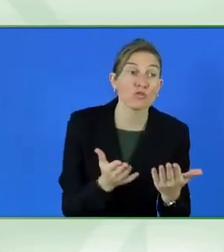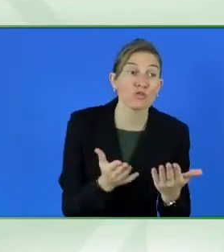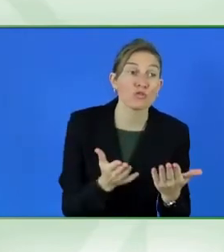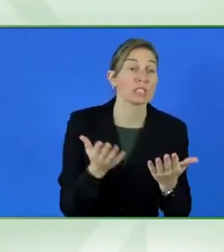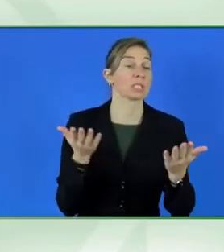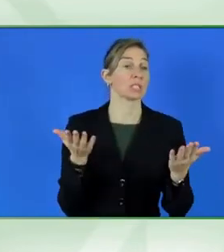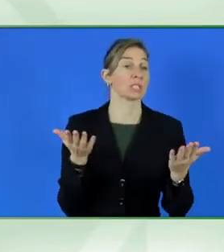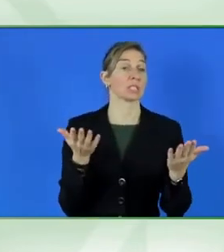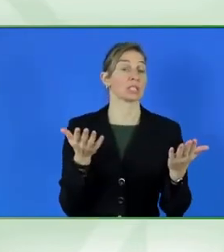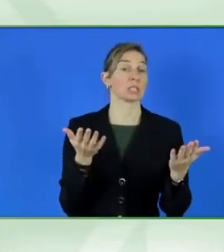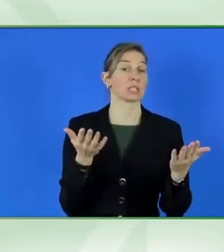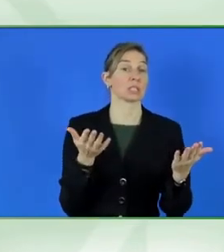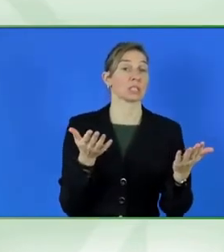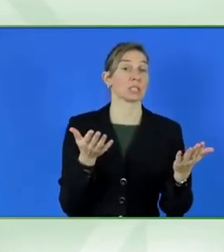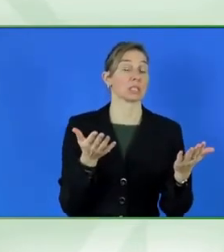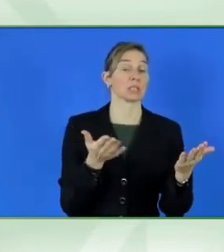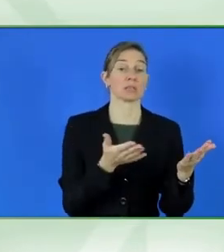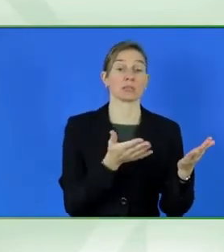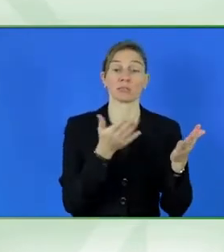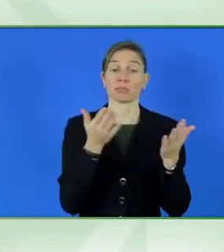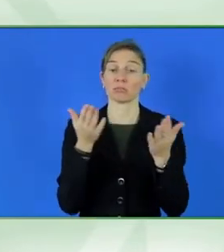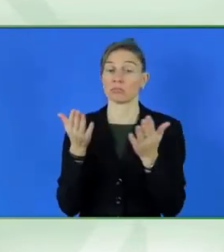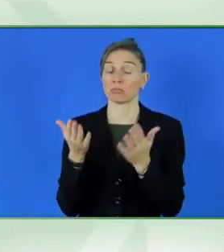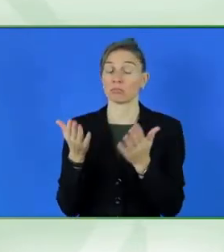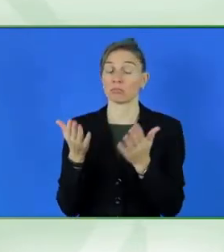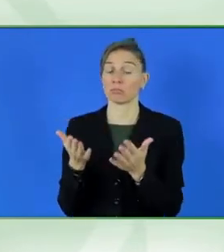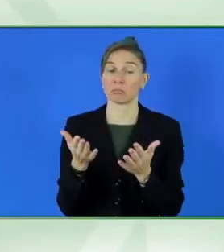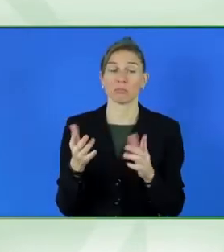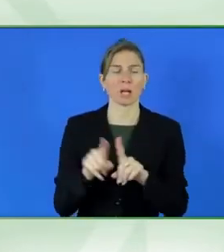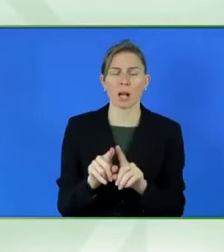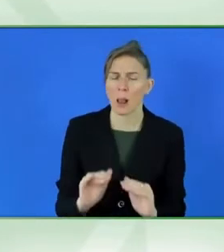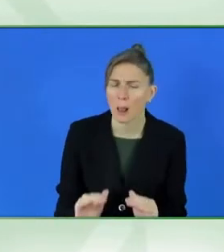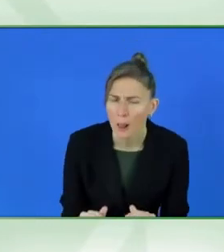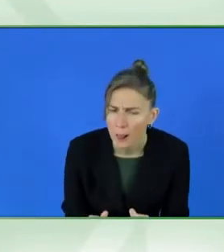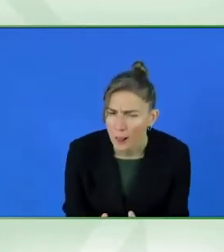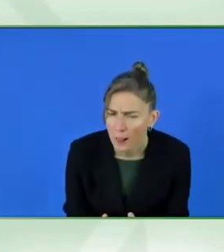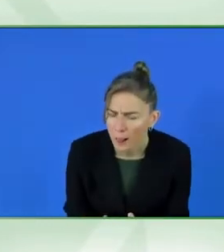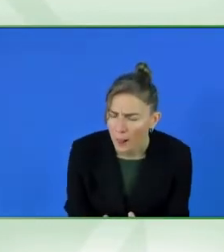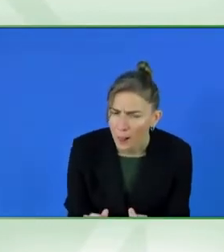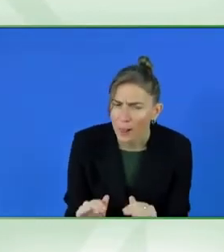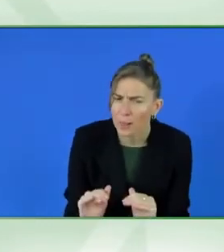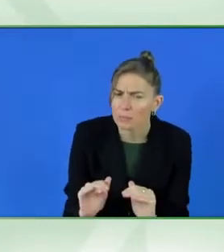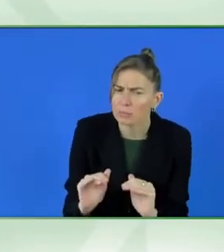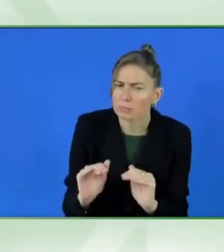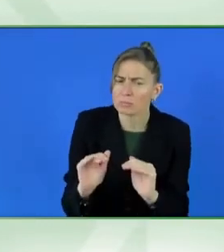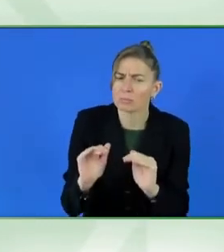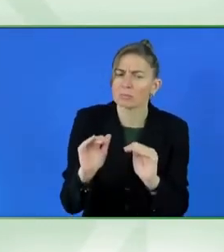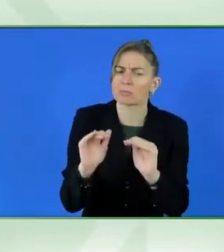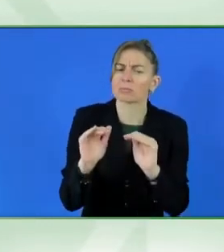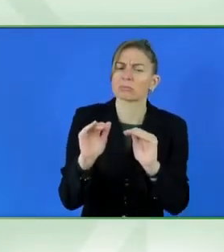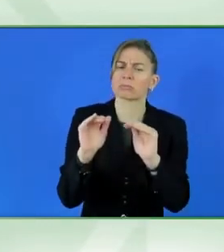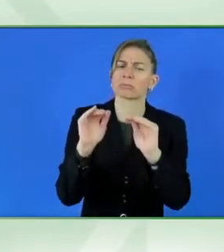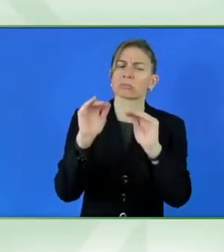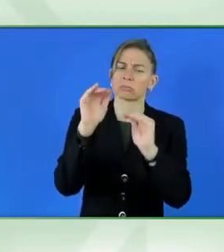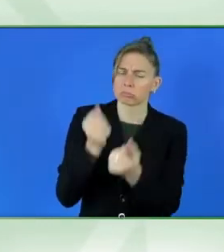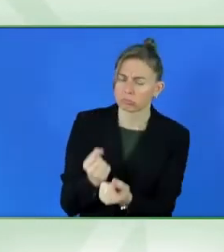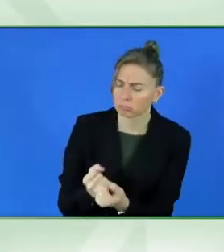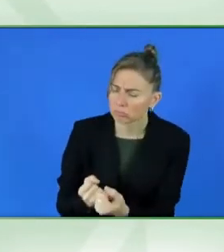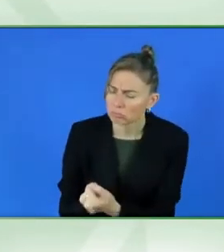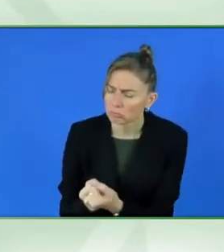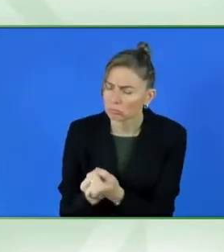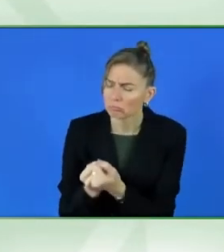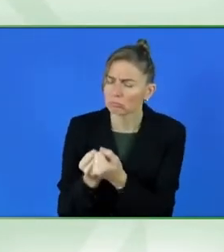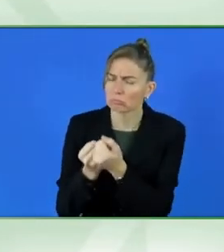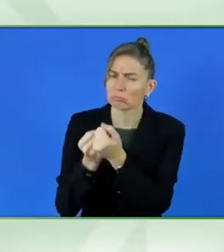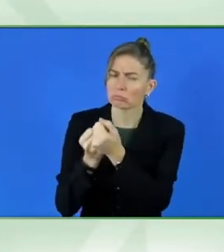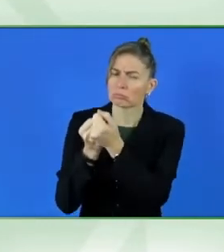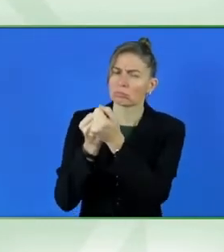from their very, at the very young age to, uh, their, their, their older persons. We need to